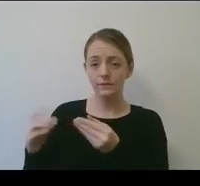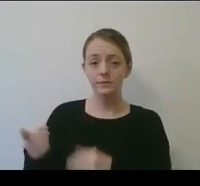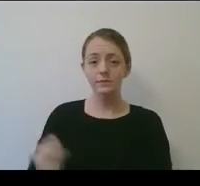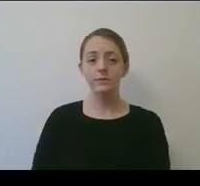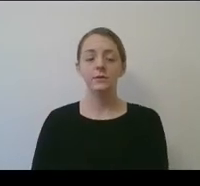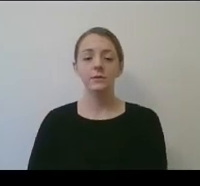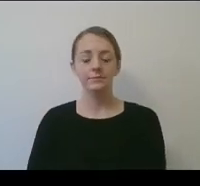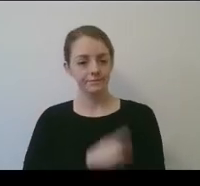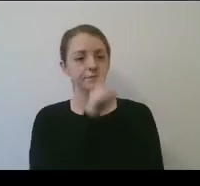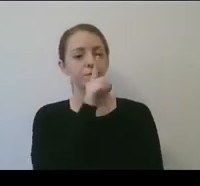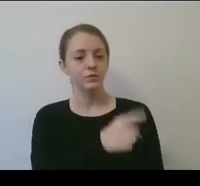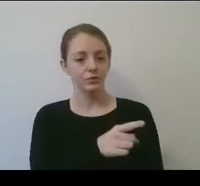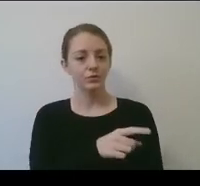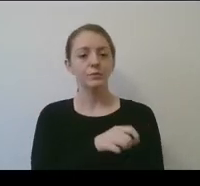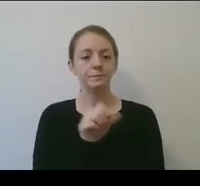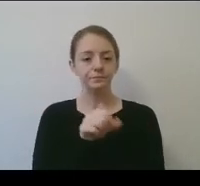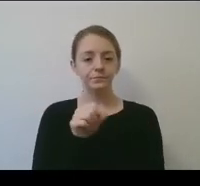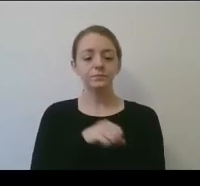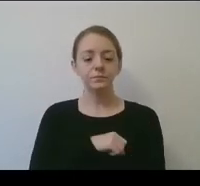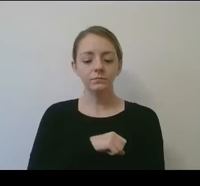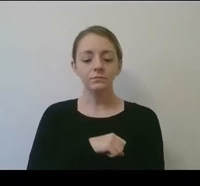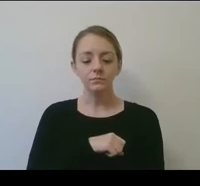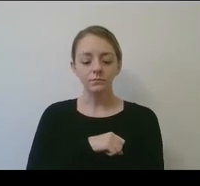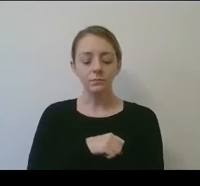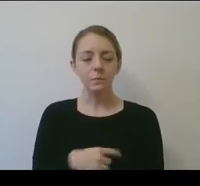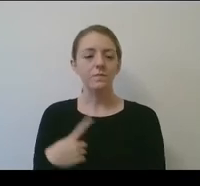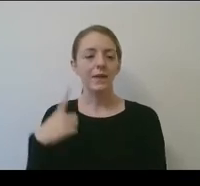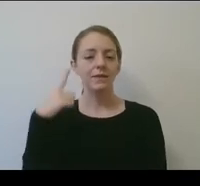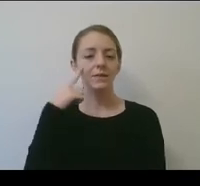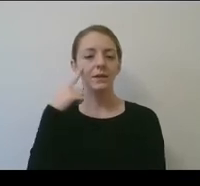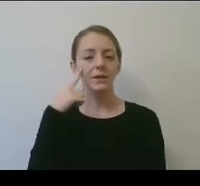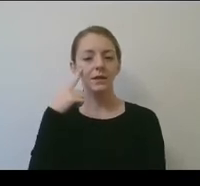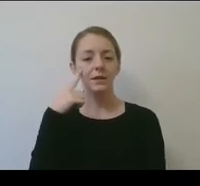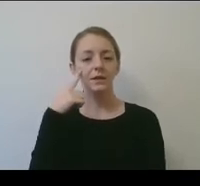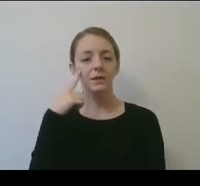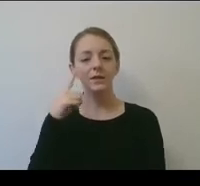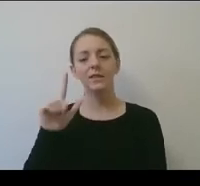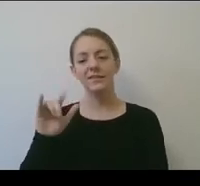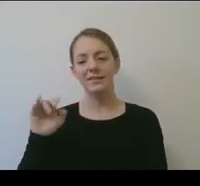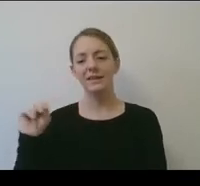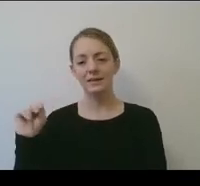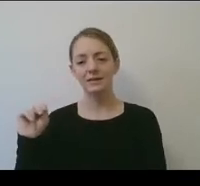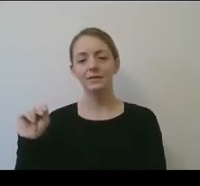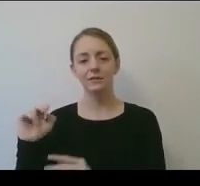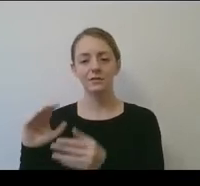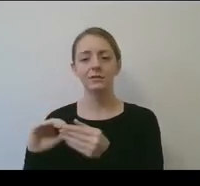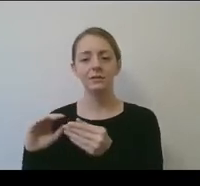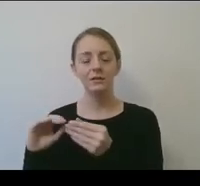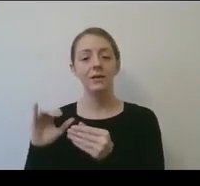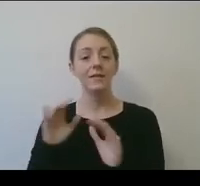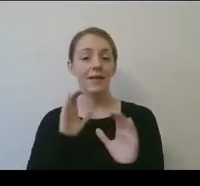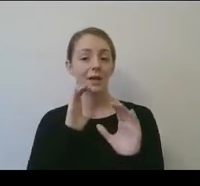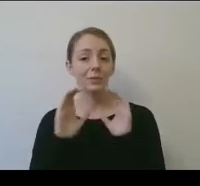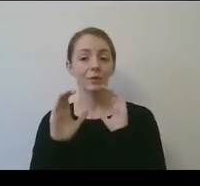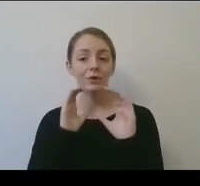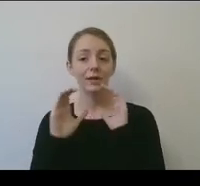Sure. think Lynn noted that the communication effort